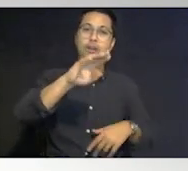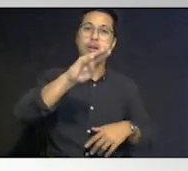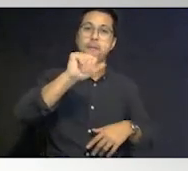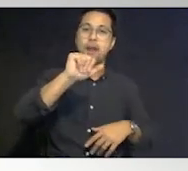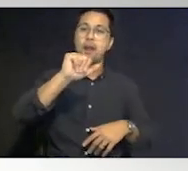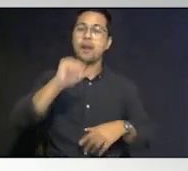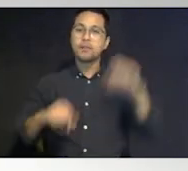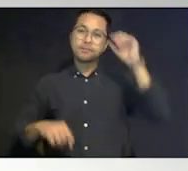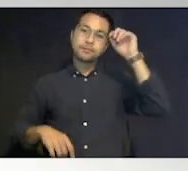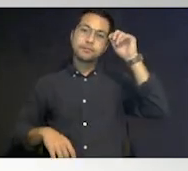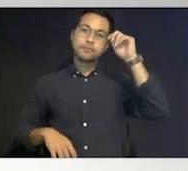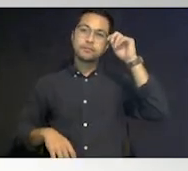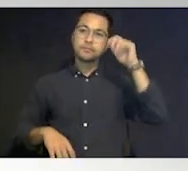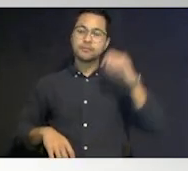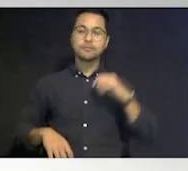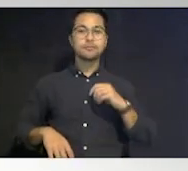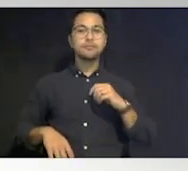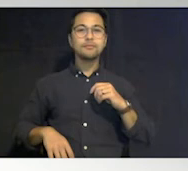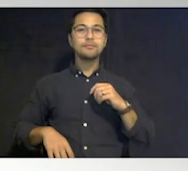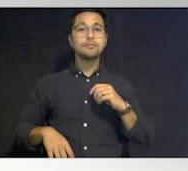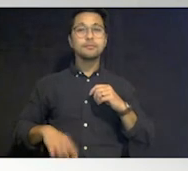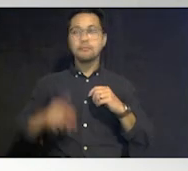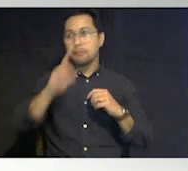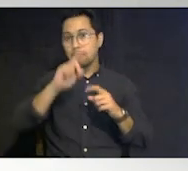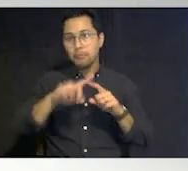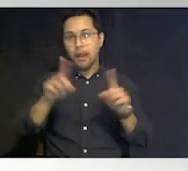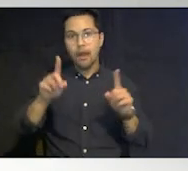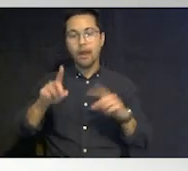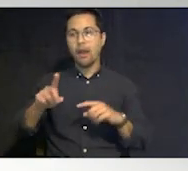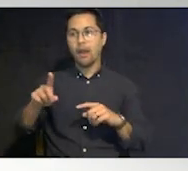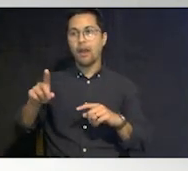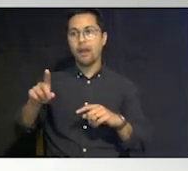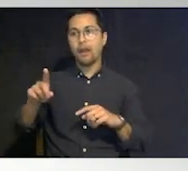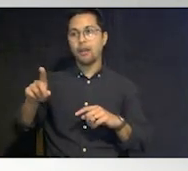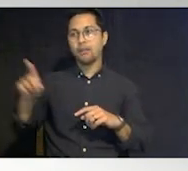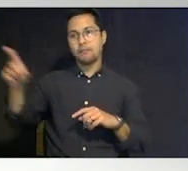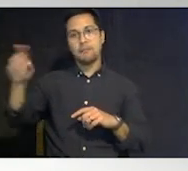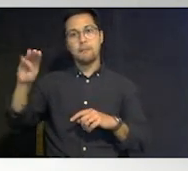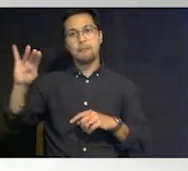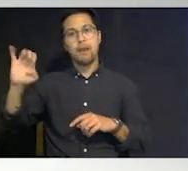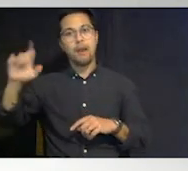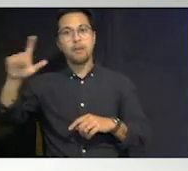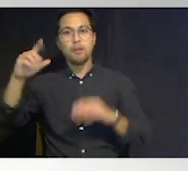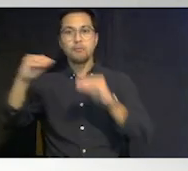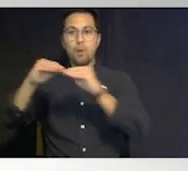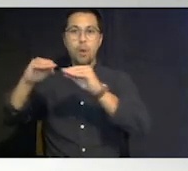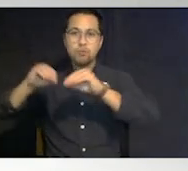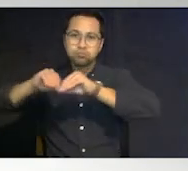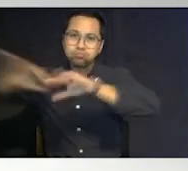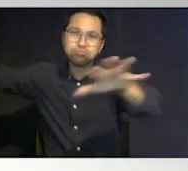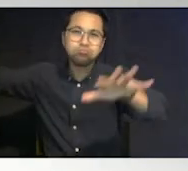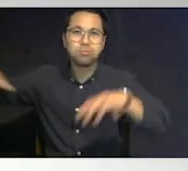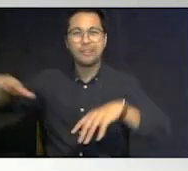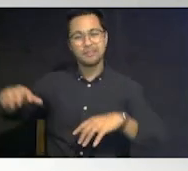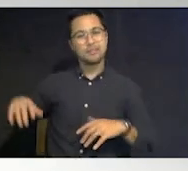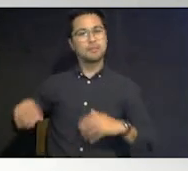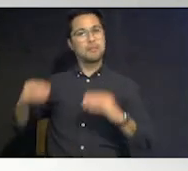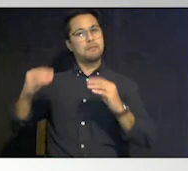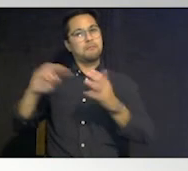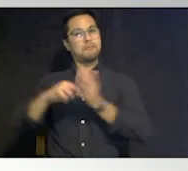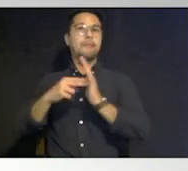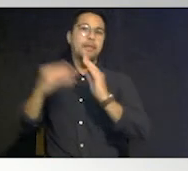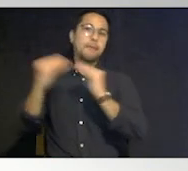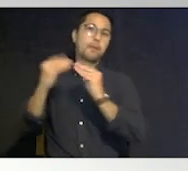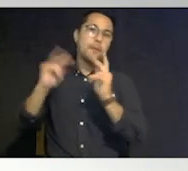it's not really there was but it was so much more widespread which is why there were so many more people in the in those shelters um